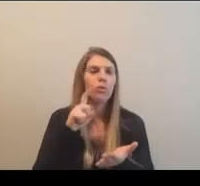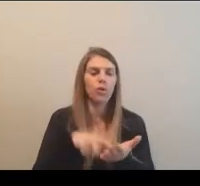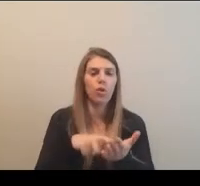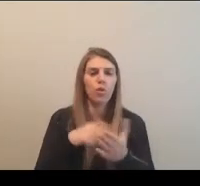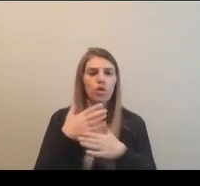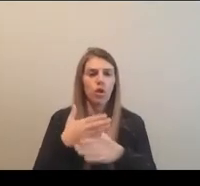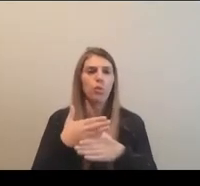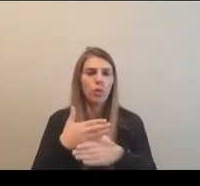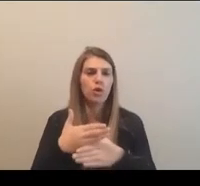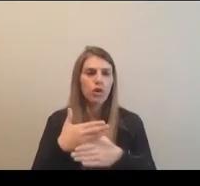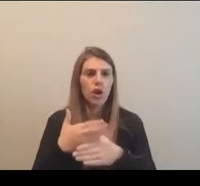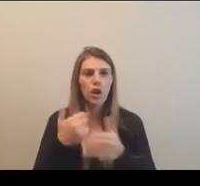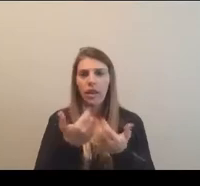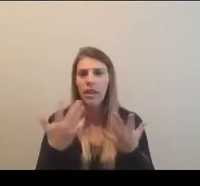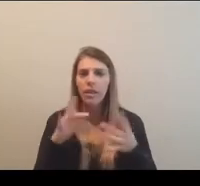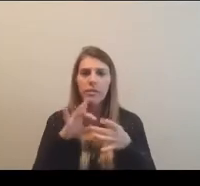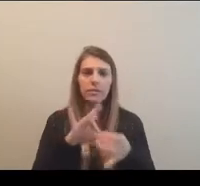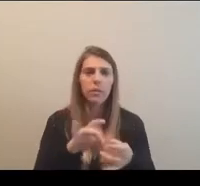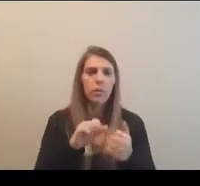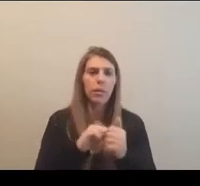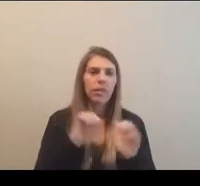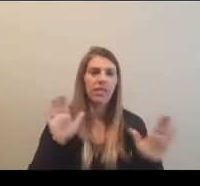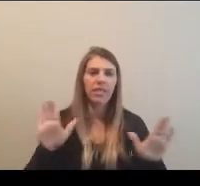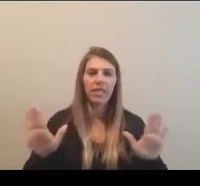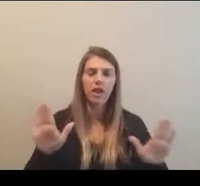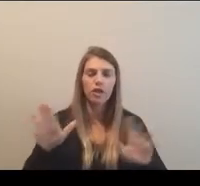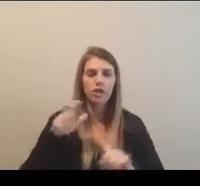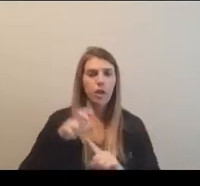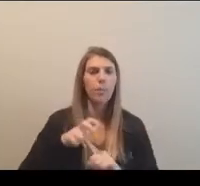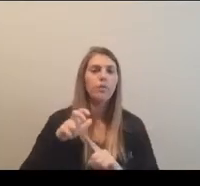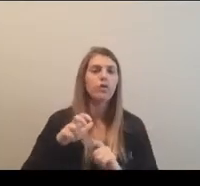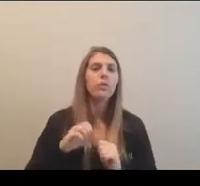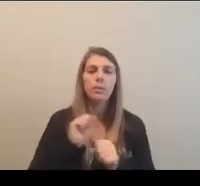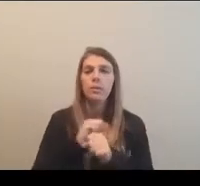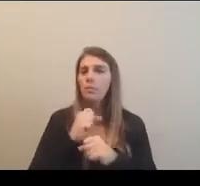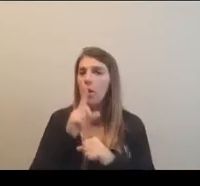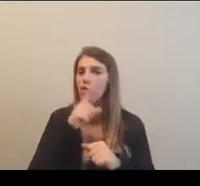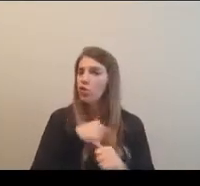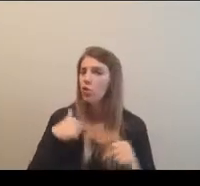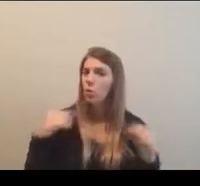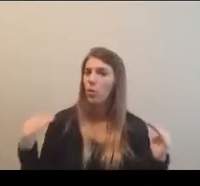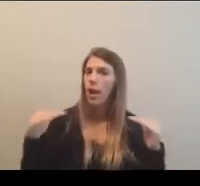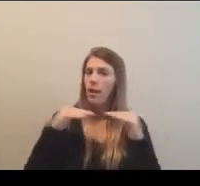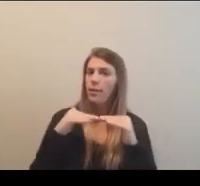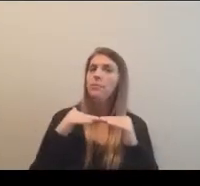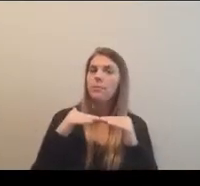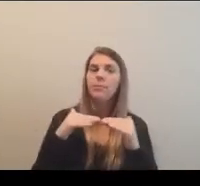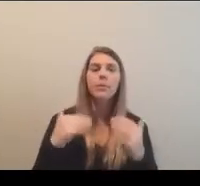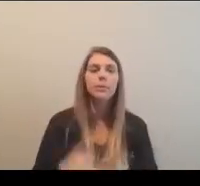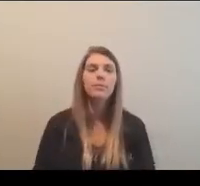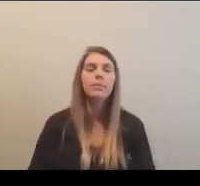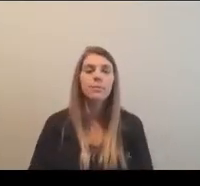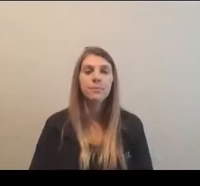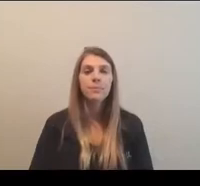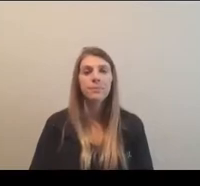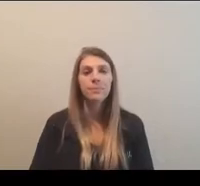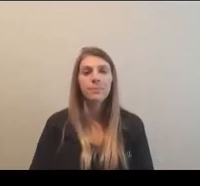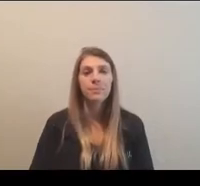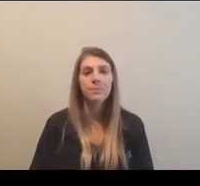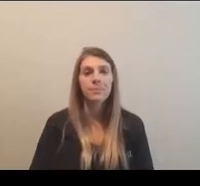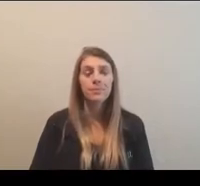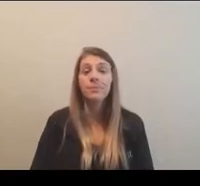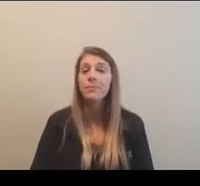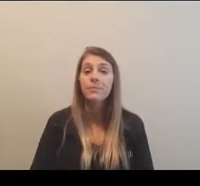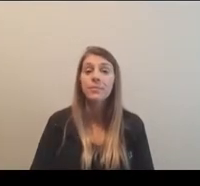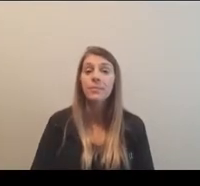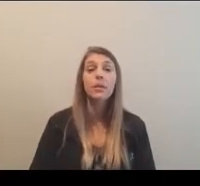sharing, um, anything that's going on with, with those championships and being sure that we're equitable with, with, with what we're doing. Um, I, I just,